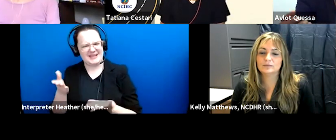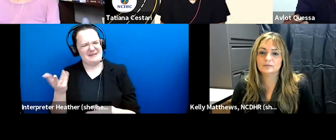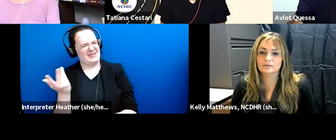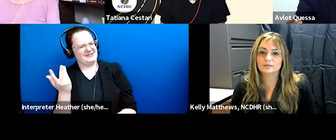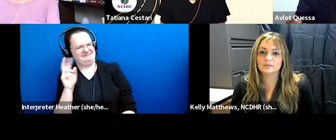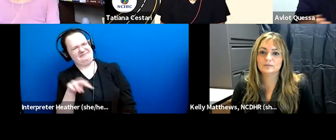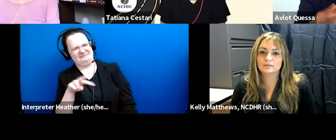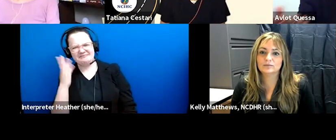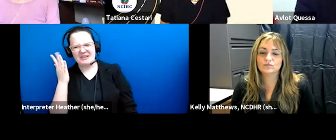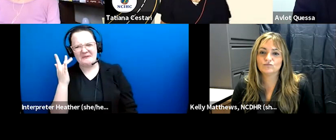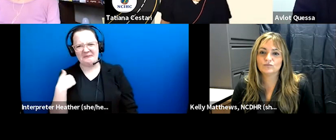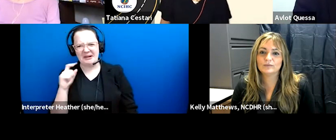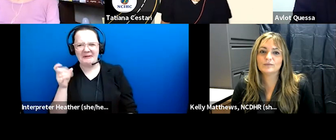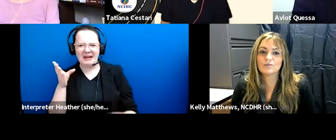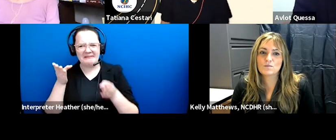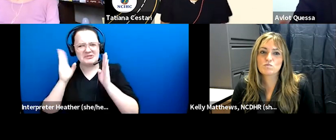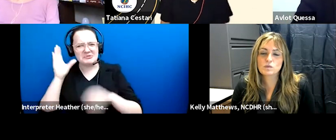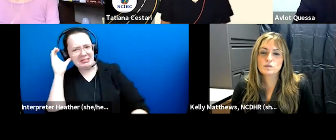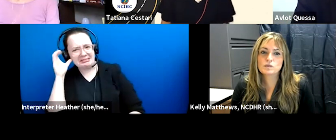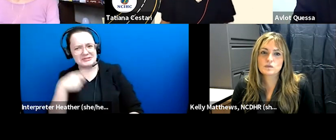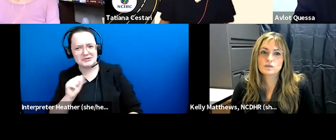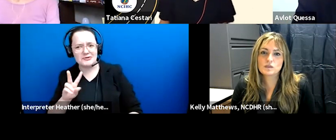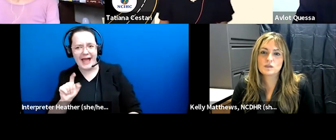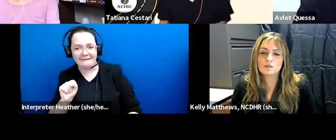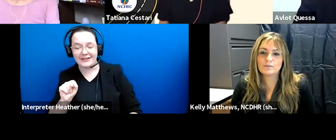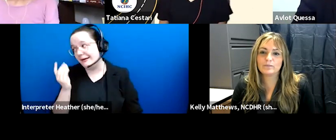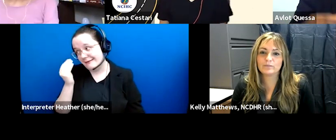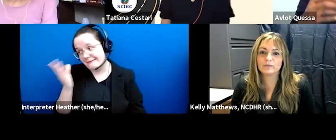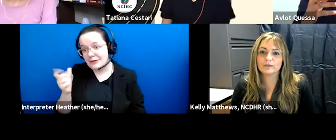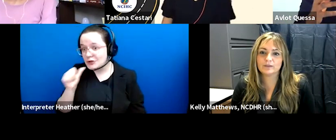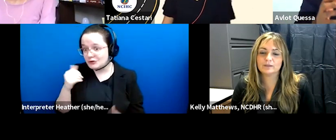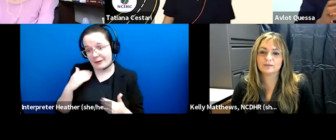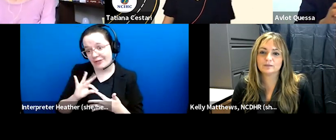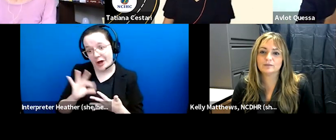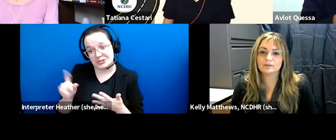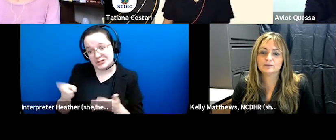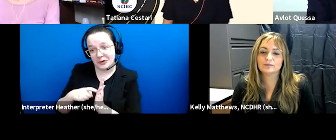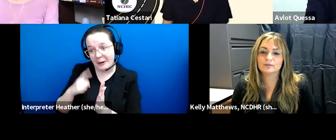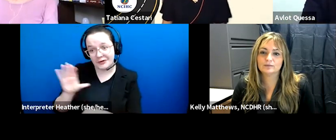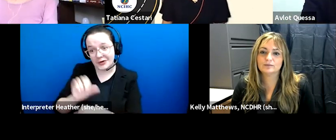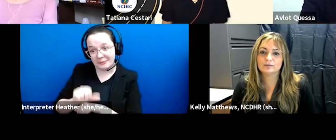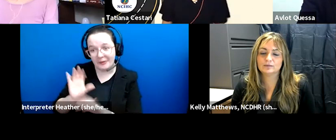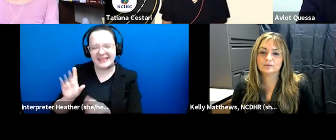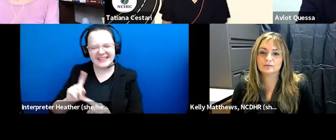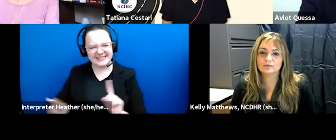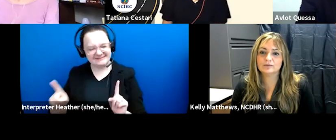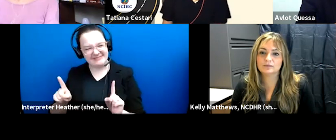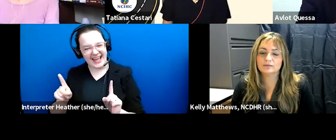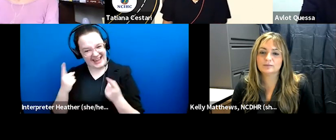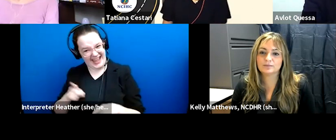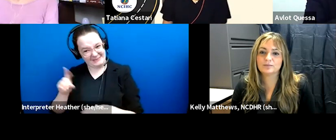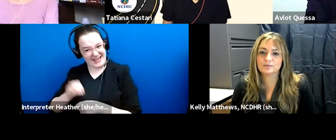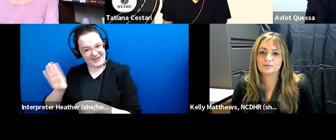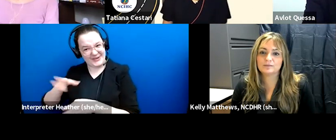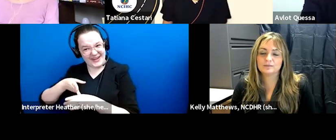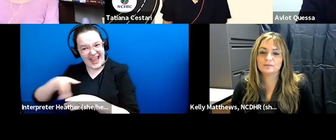listen to our blog also well you don't have a choice it's a requirement for employment but but you go in your own area you're going to